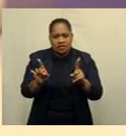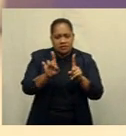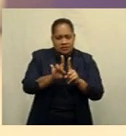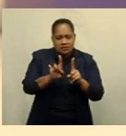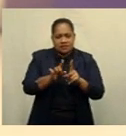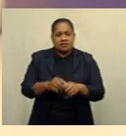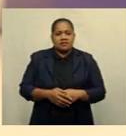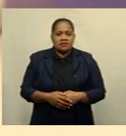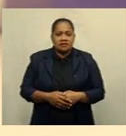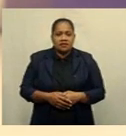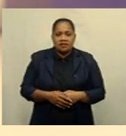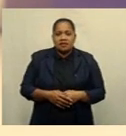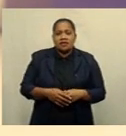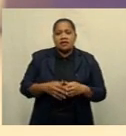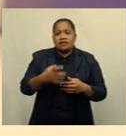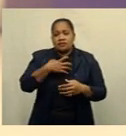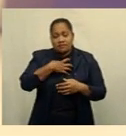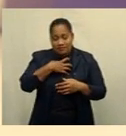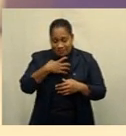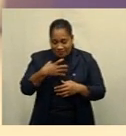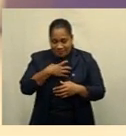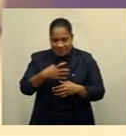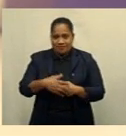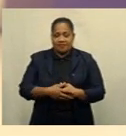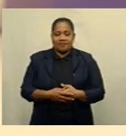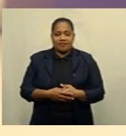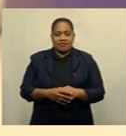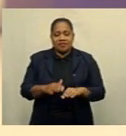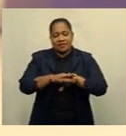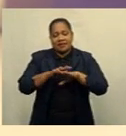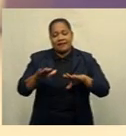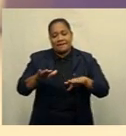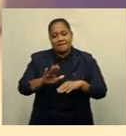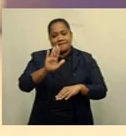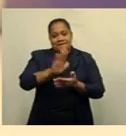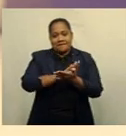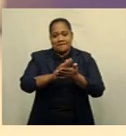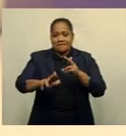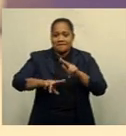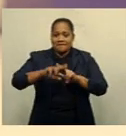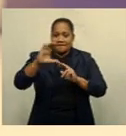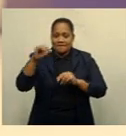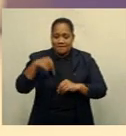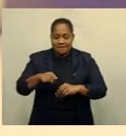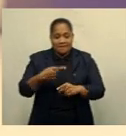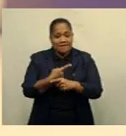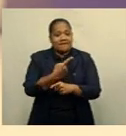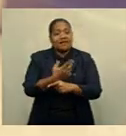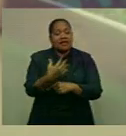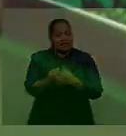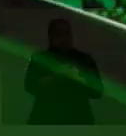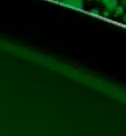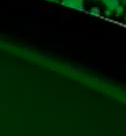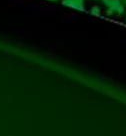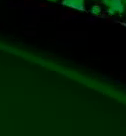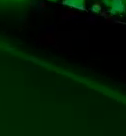help the U.S. dollar to add more gains. That's all from your HFC bank for this week. Have a safe weekend.